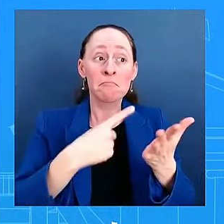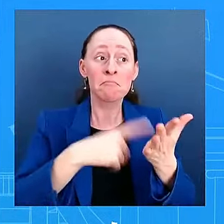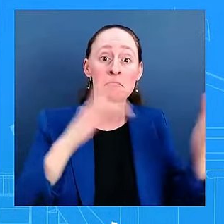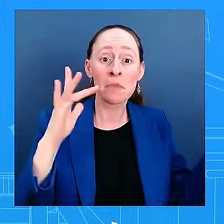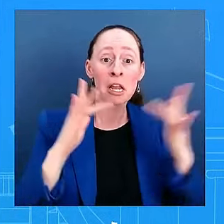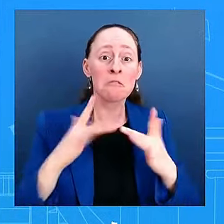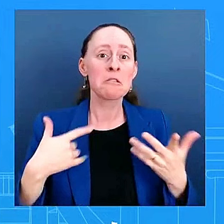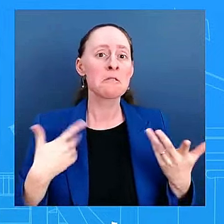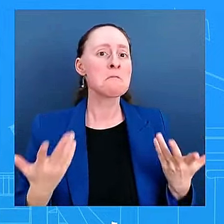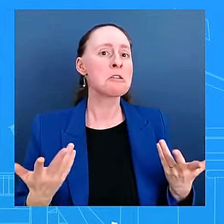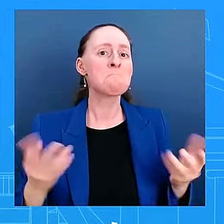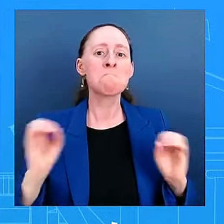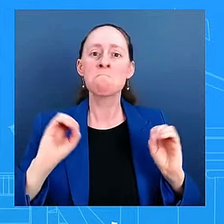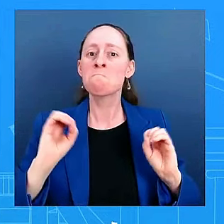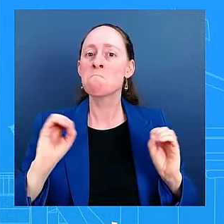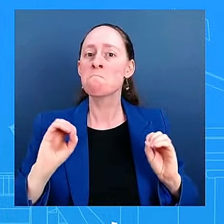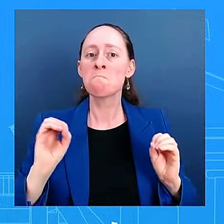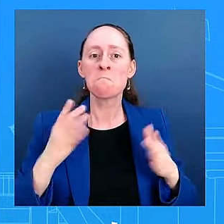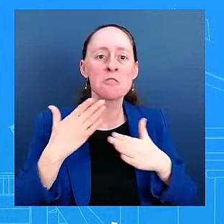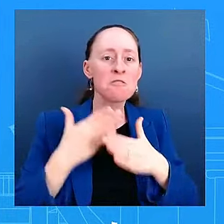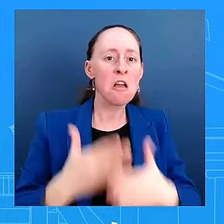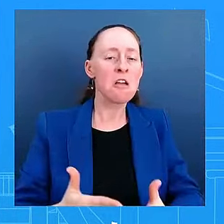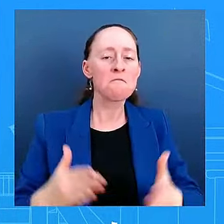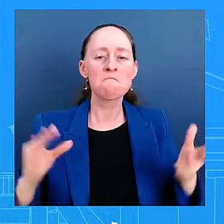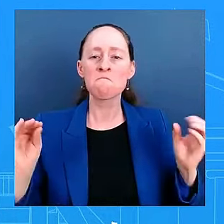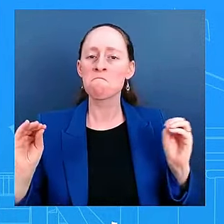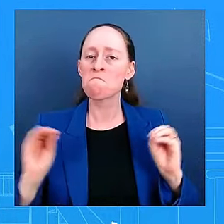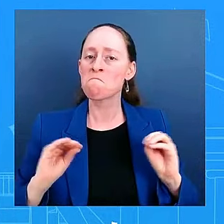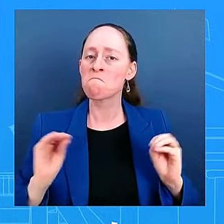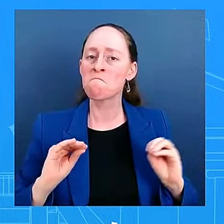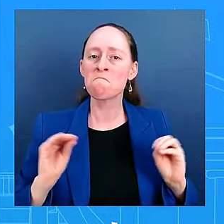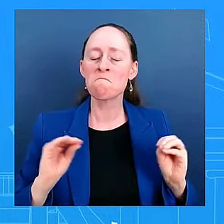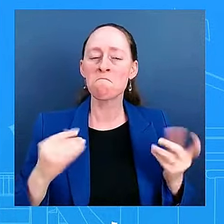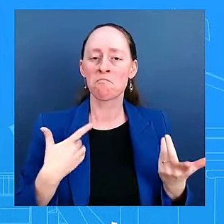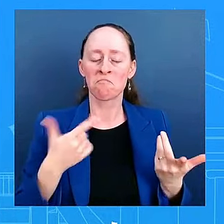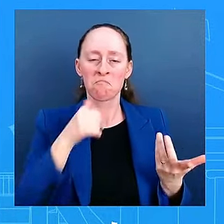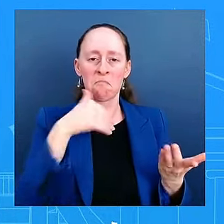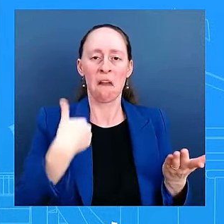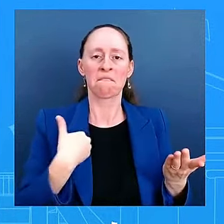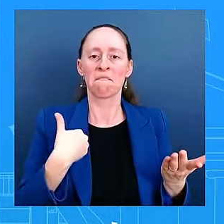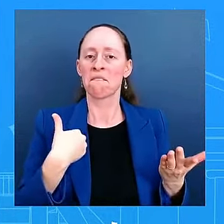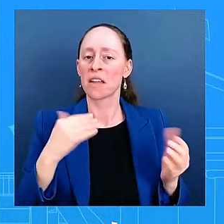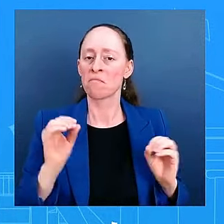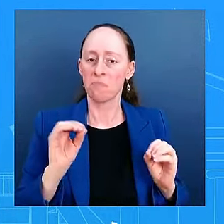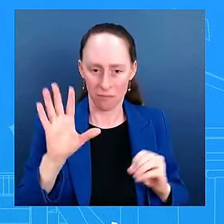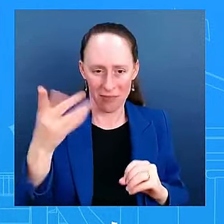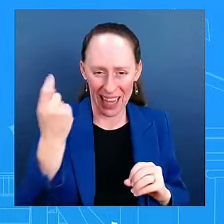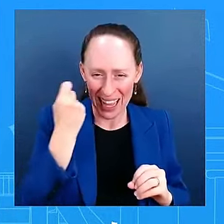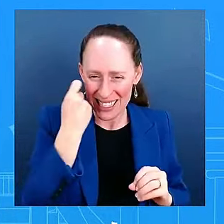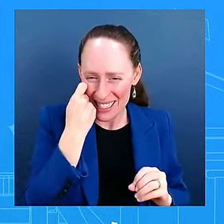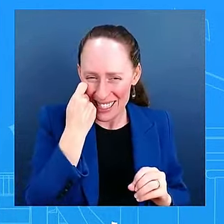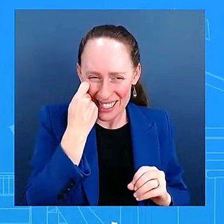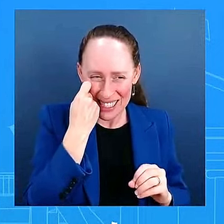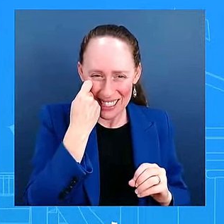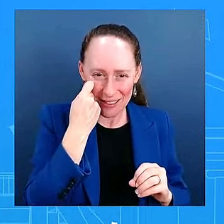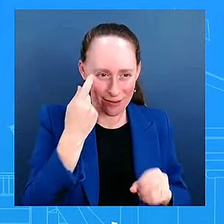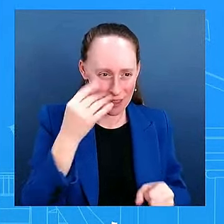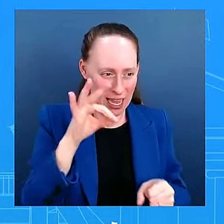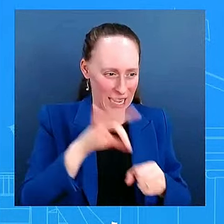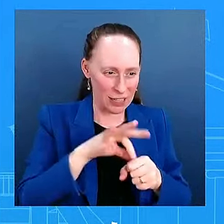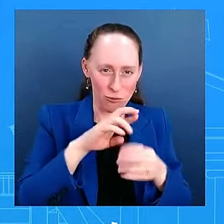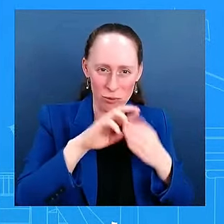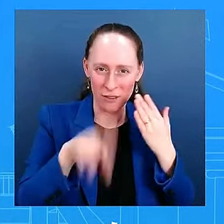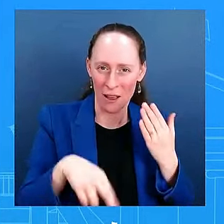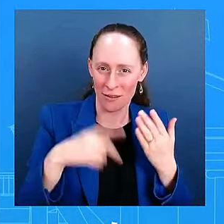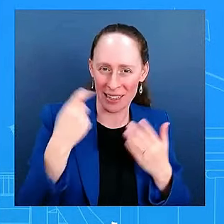anything for you to read out. But it's very much, you know, what I just said moments ago about his message